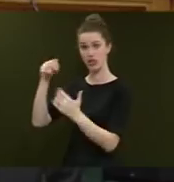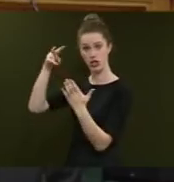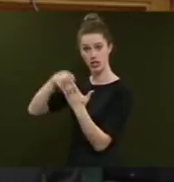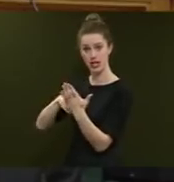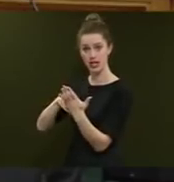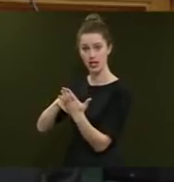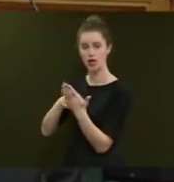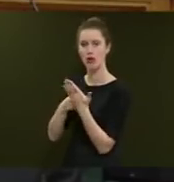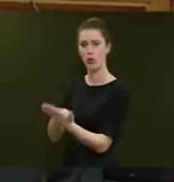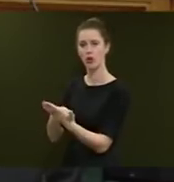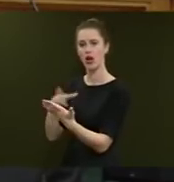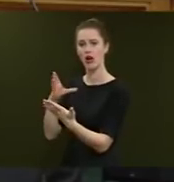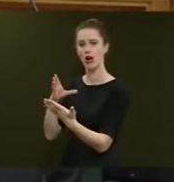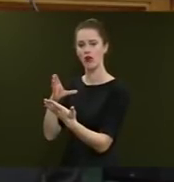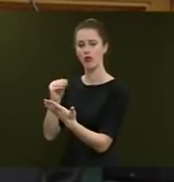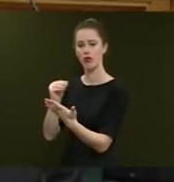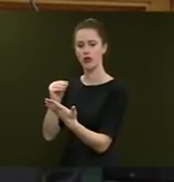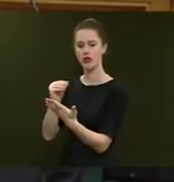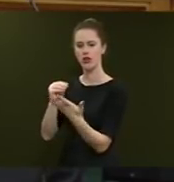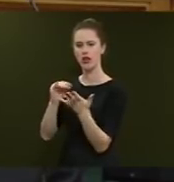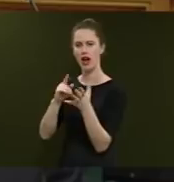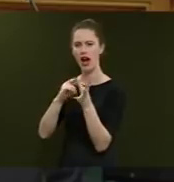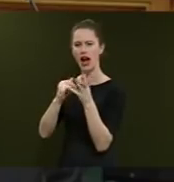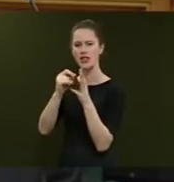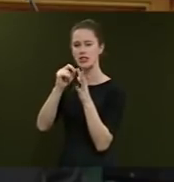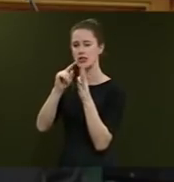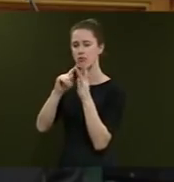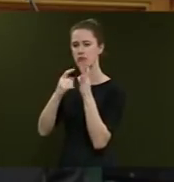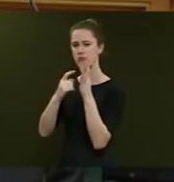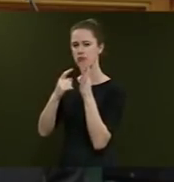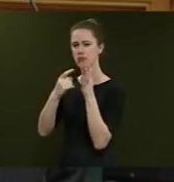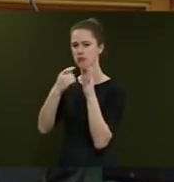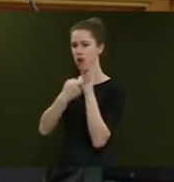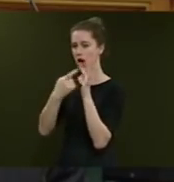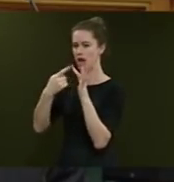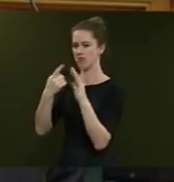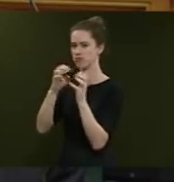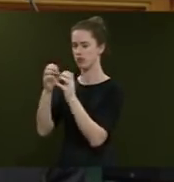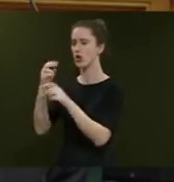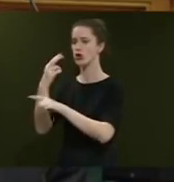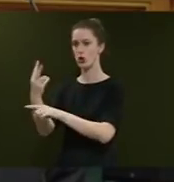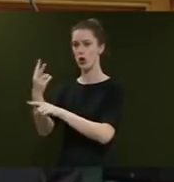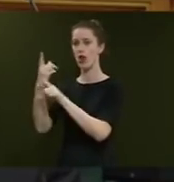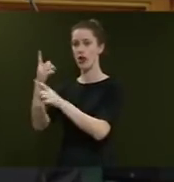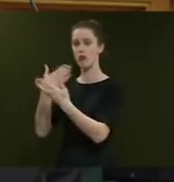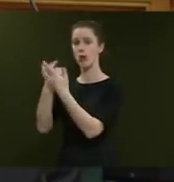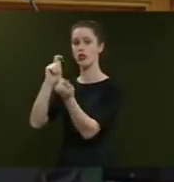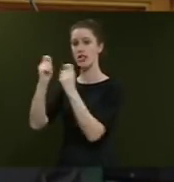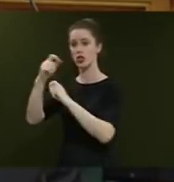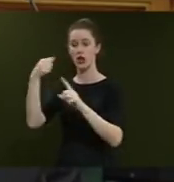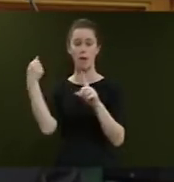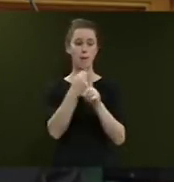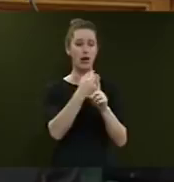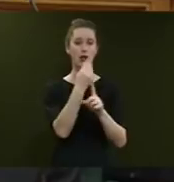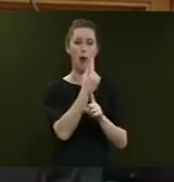report from Aspire 2 that the proposed changes could be a direct hit to the economy of between